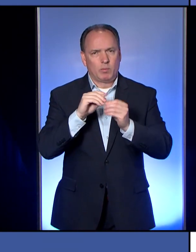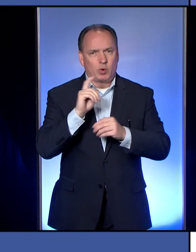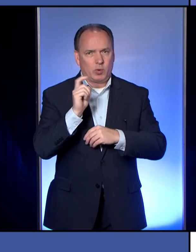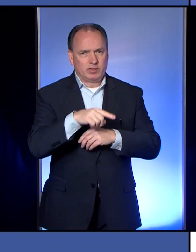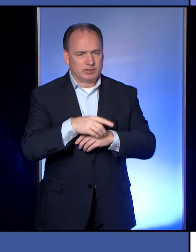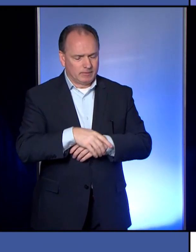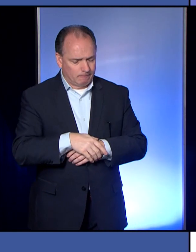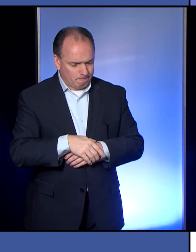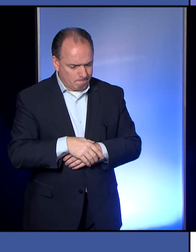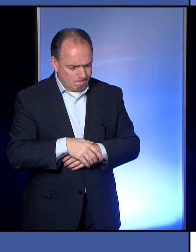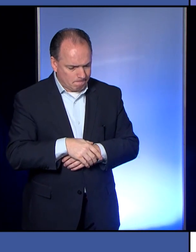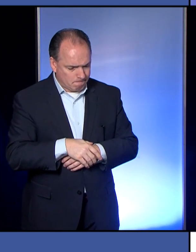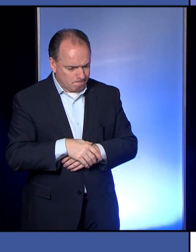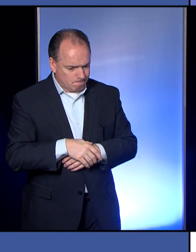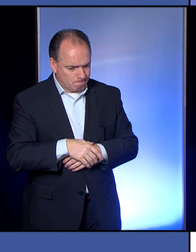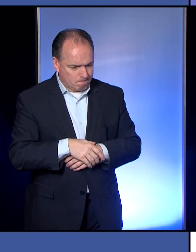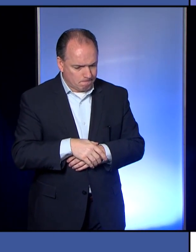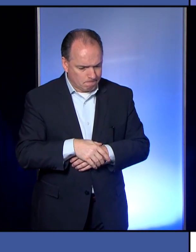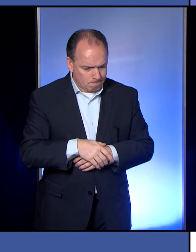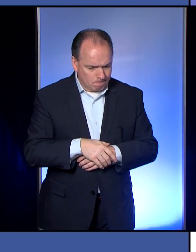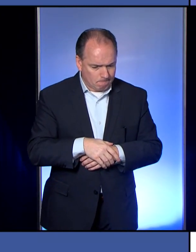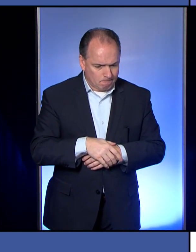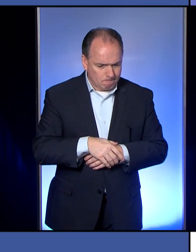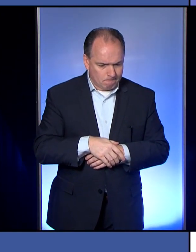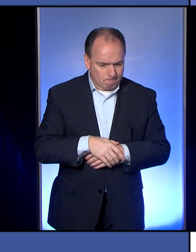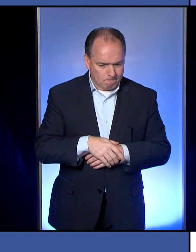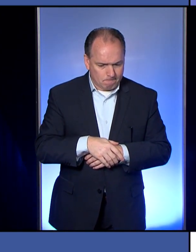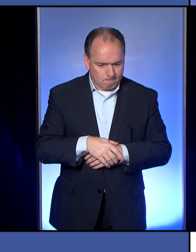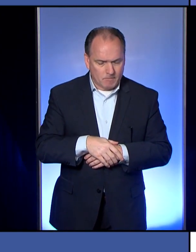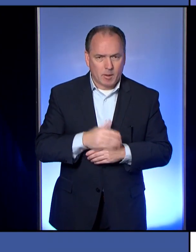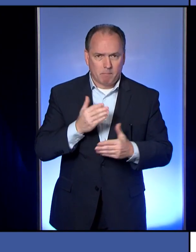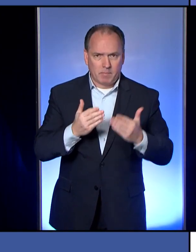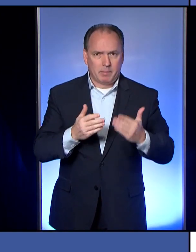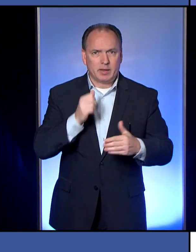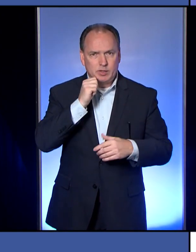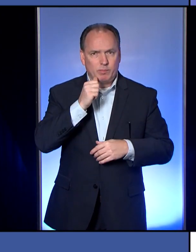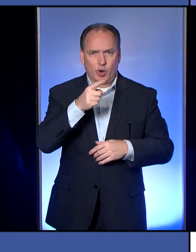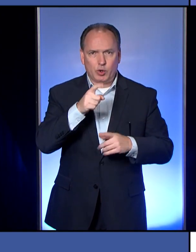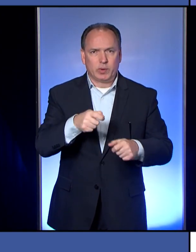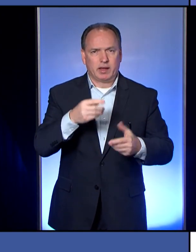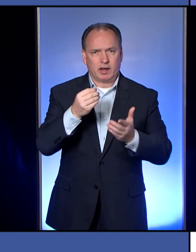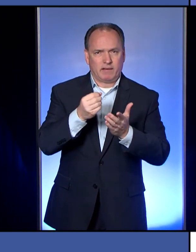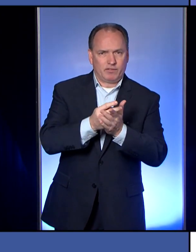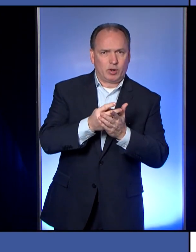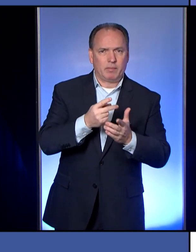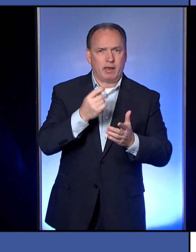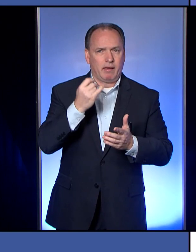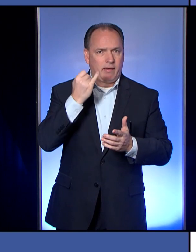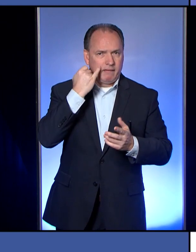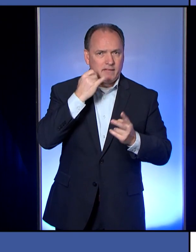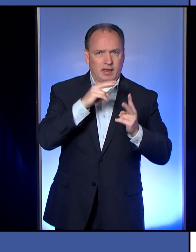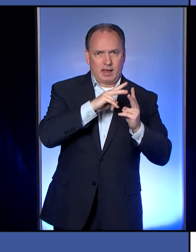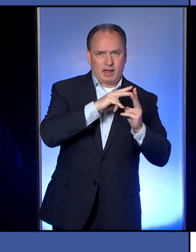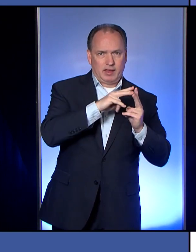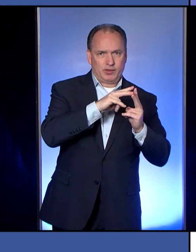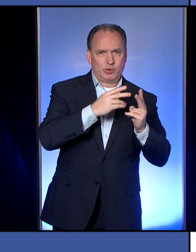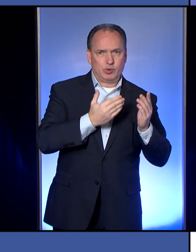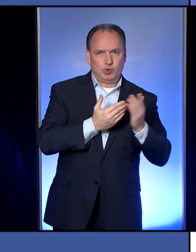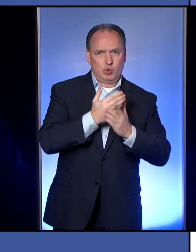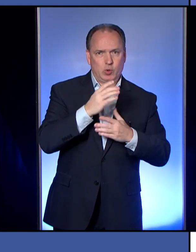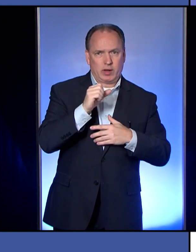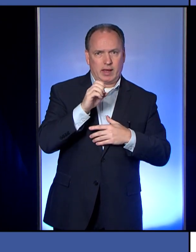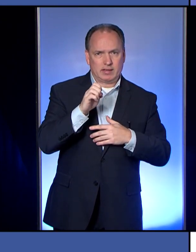One question, and one thing for tomorrow, perhaps. If you could confirm for me for tomorrow whether either of the 80-something-year-old